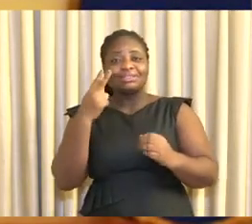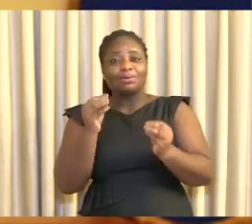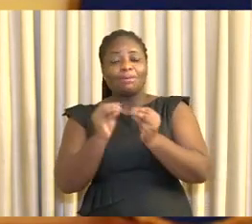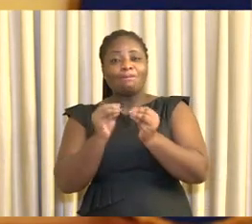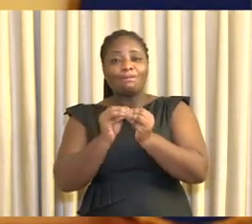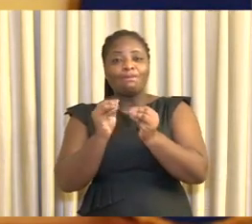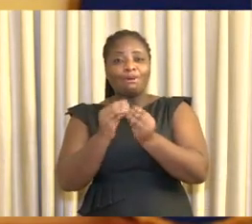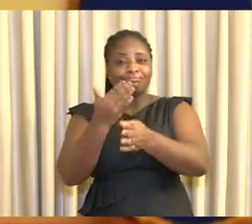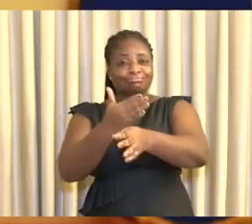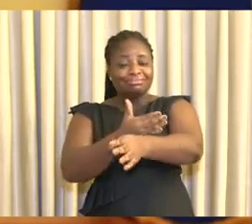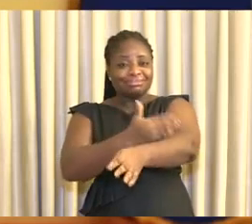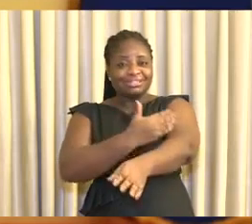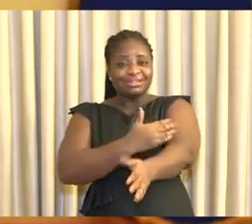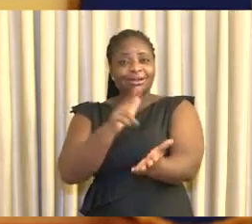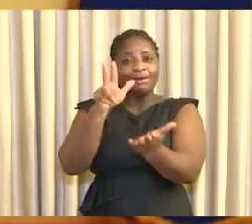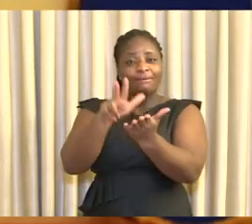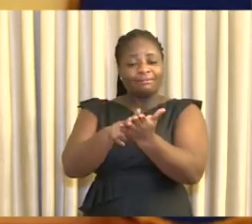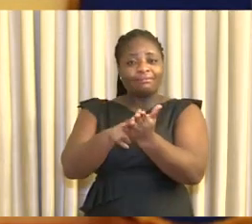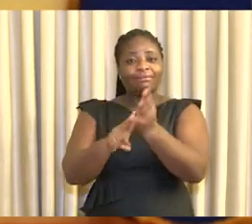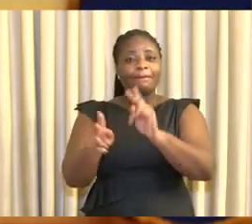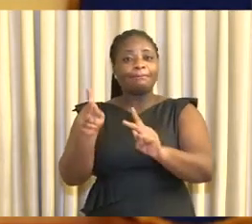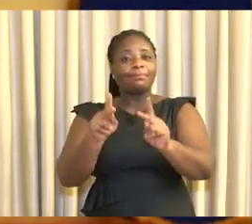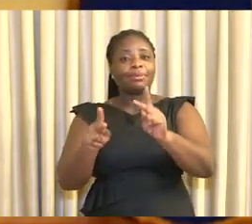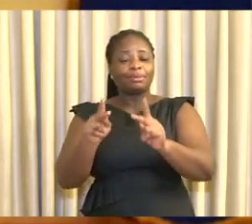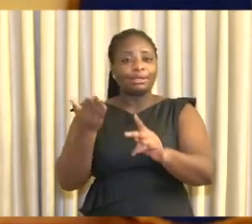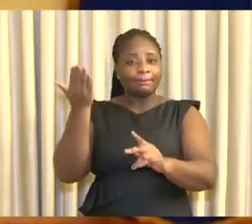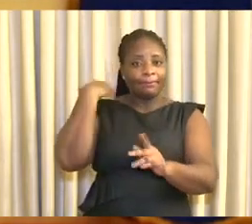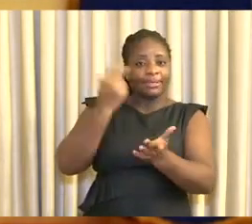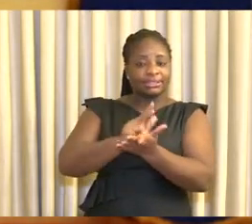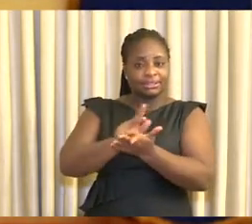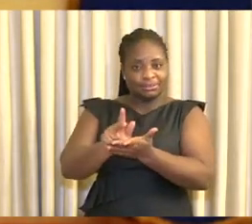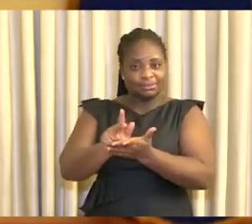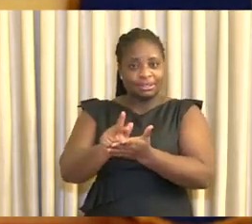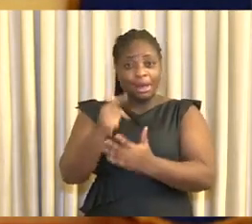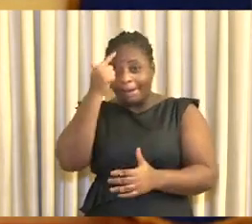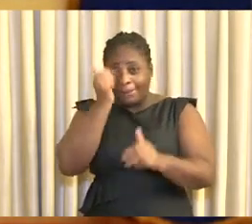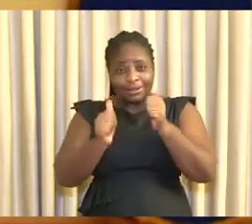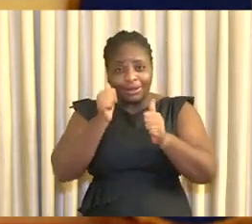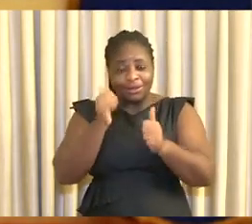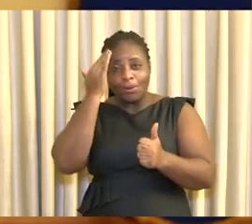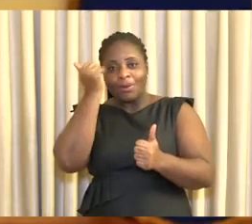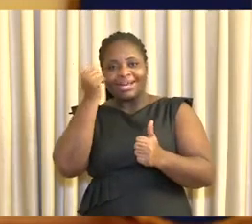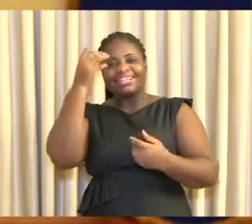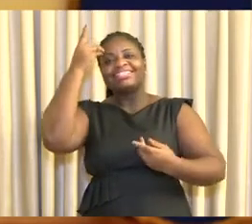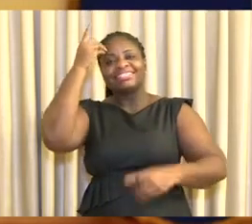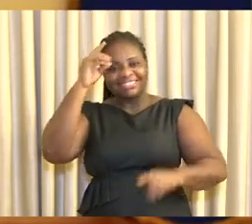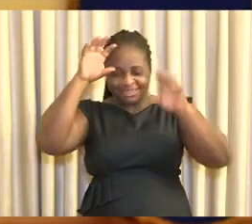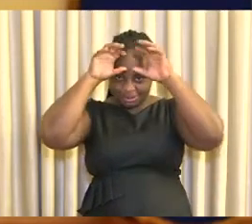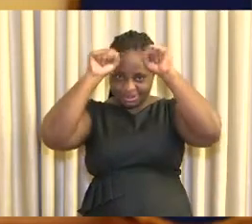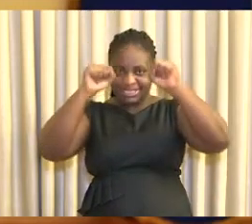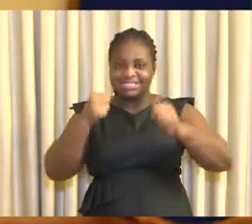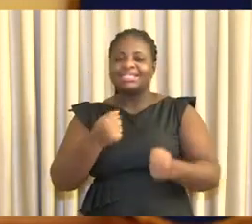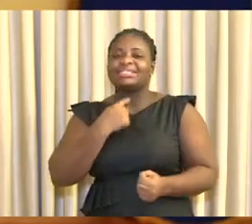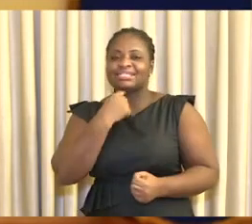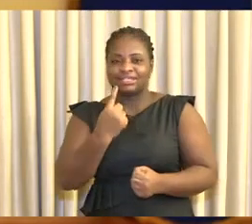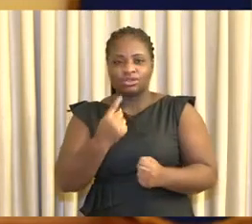in the number of confirmed cases over the last three weeks is because of the decision we took aggressively